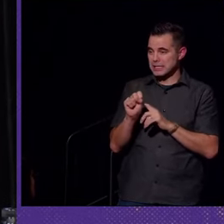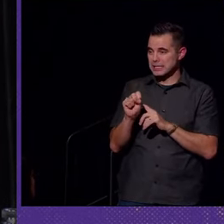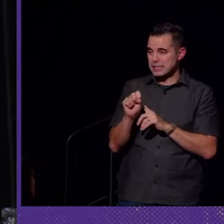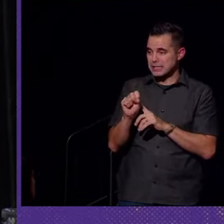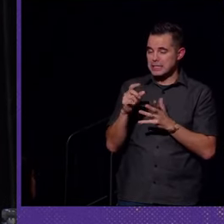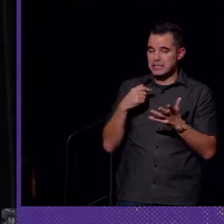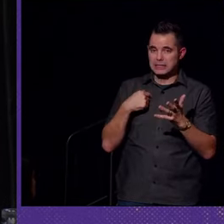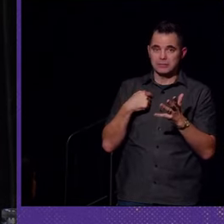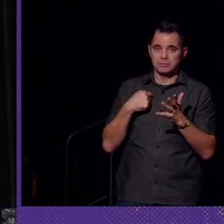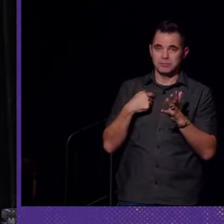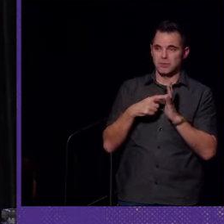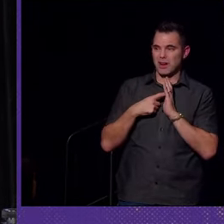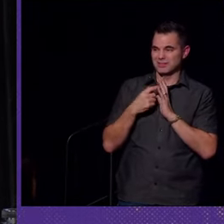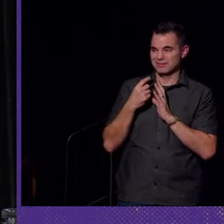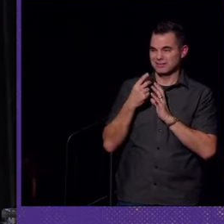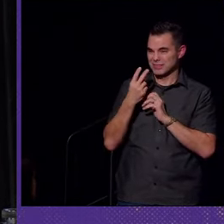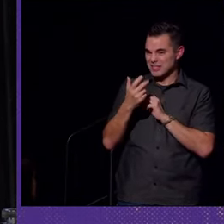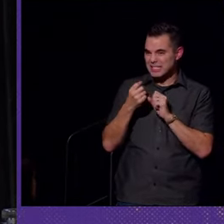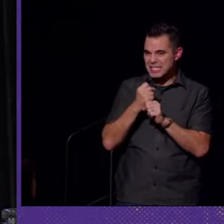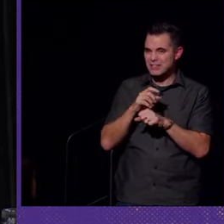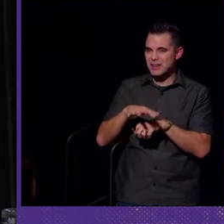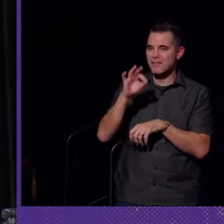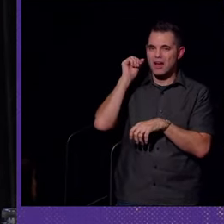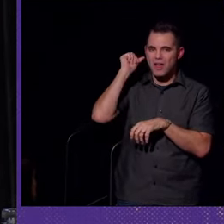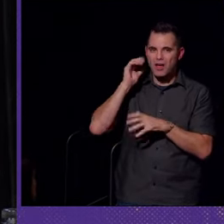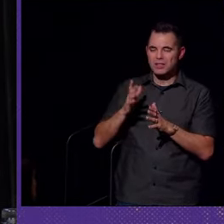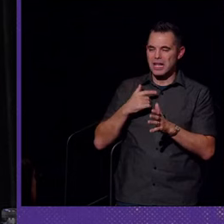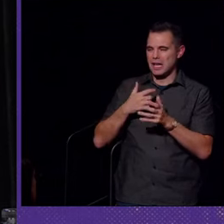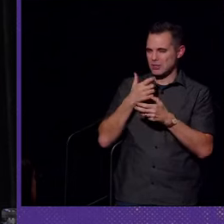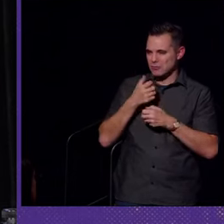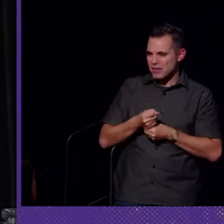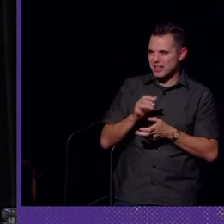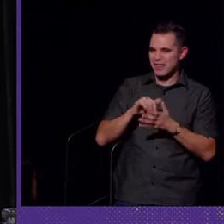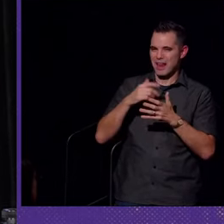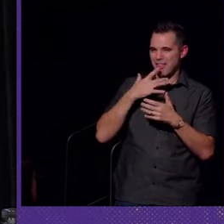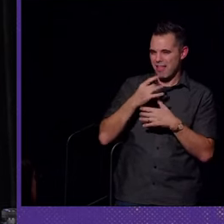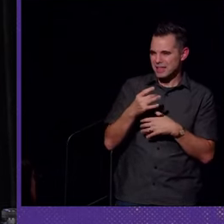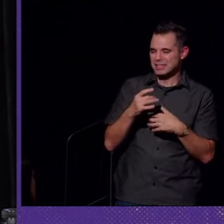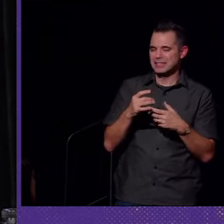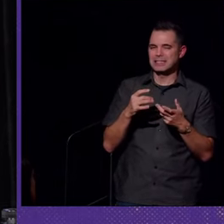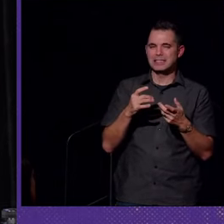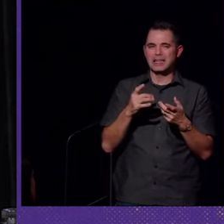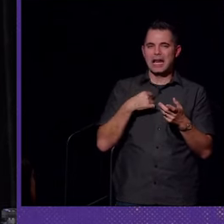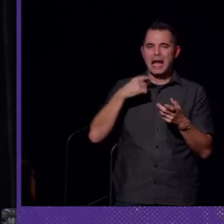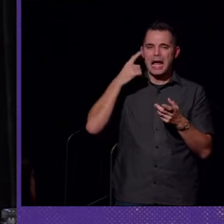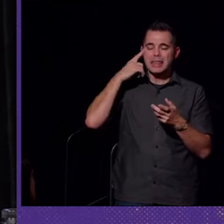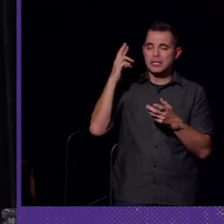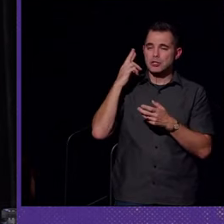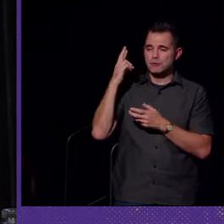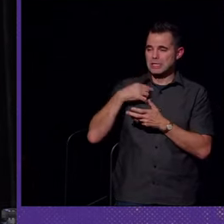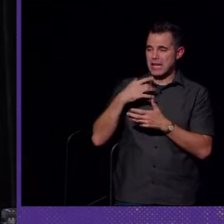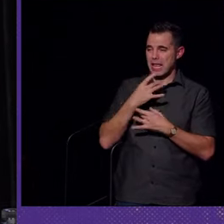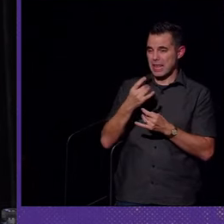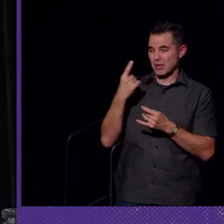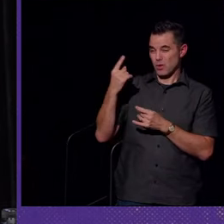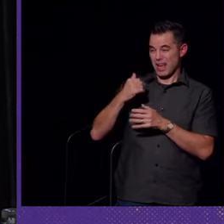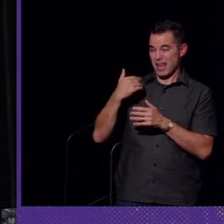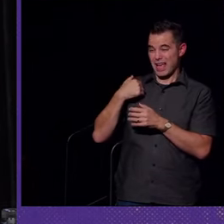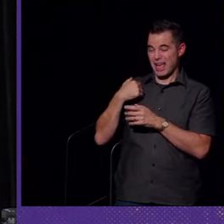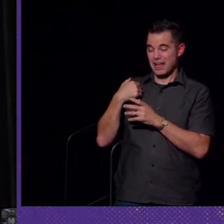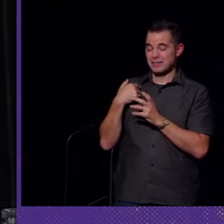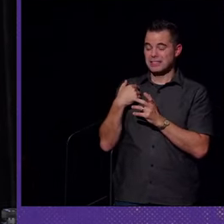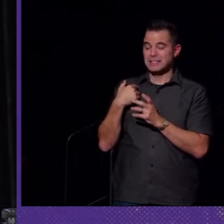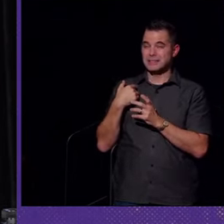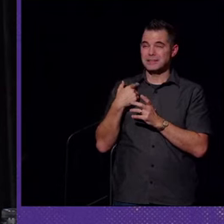took me a couple years to find an audiologist that I trusted and that I liked. And I think the reason I like the one I have